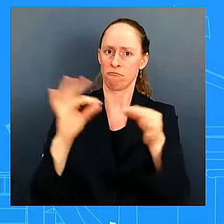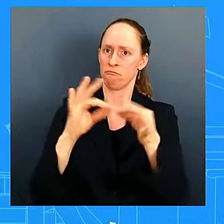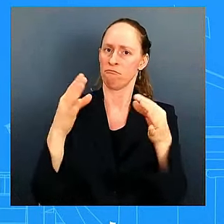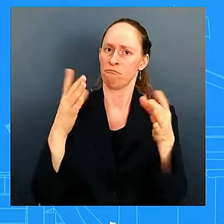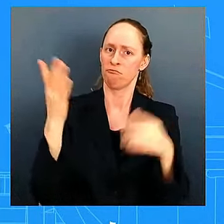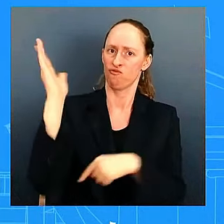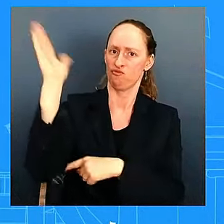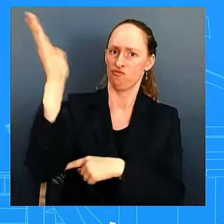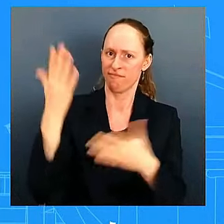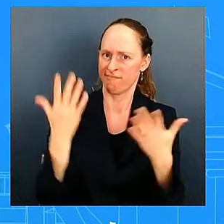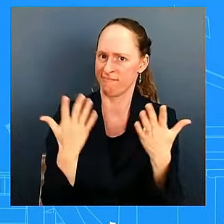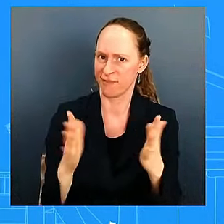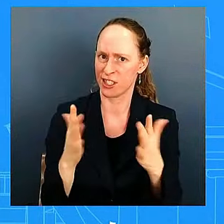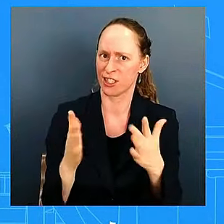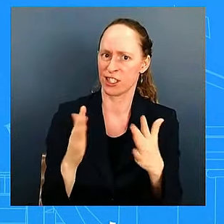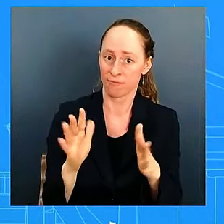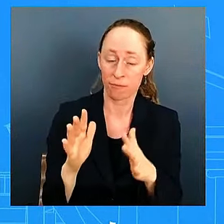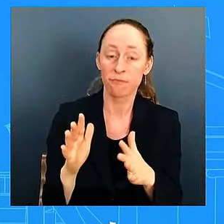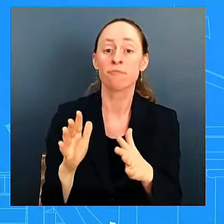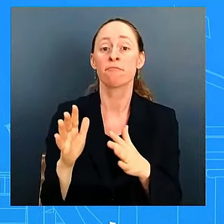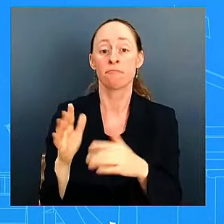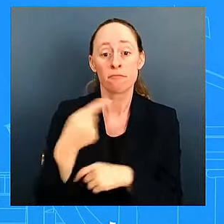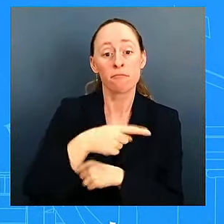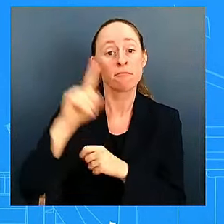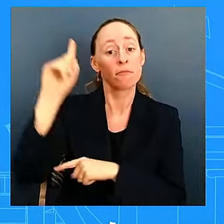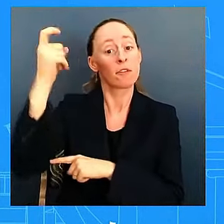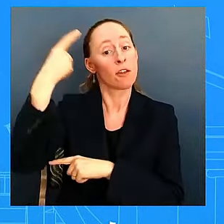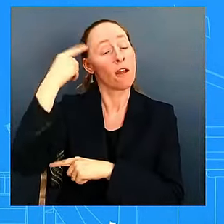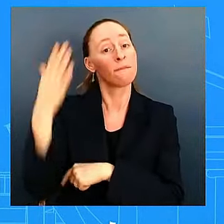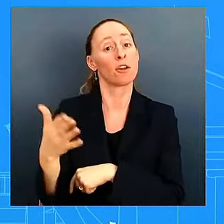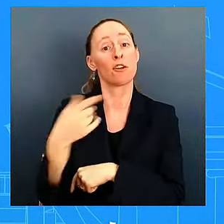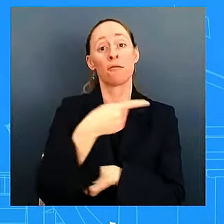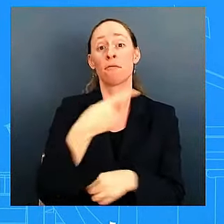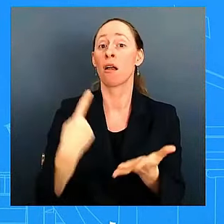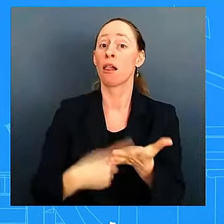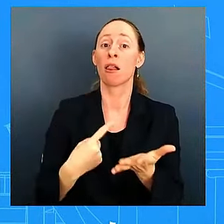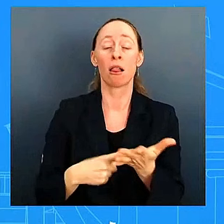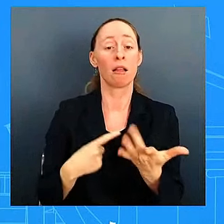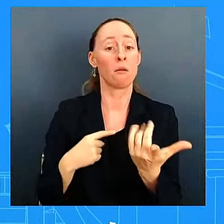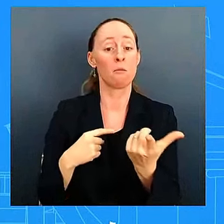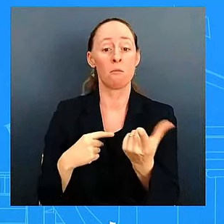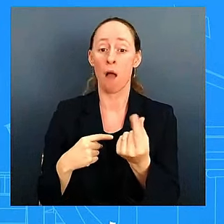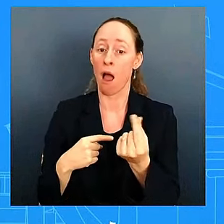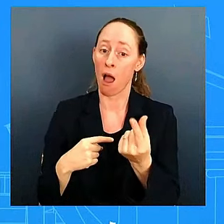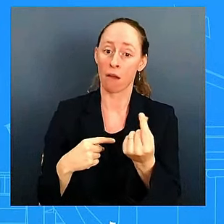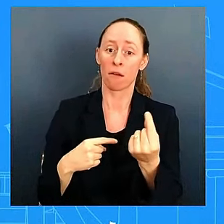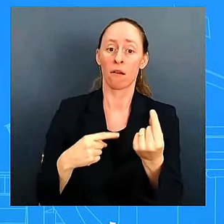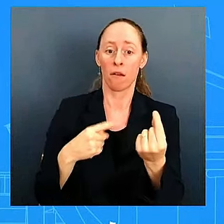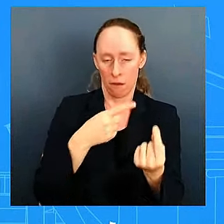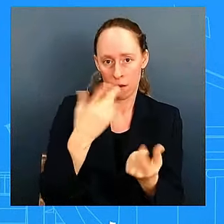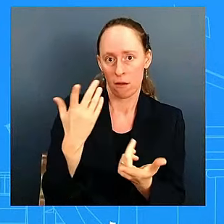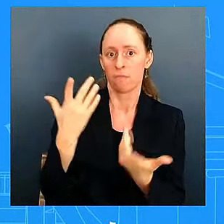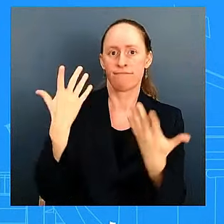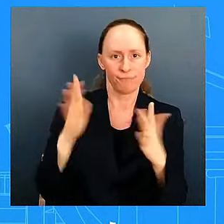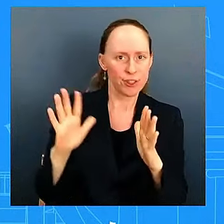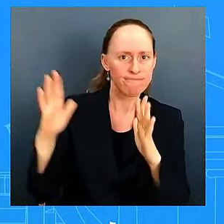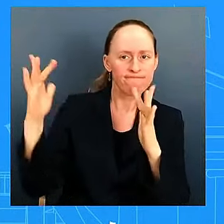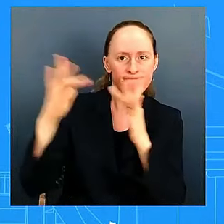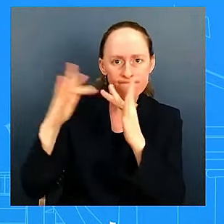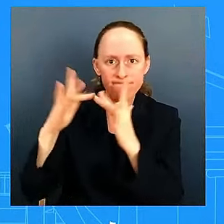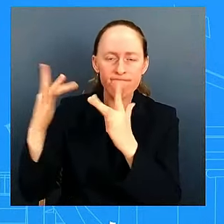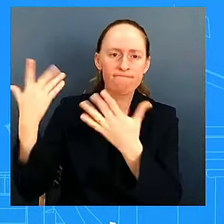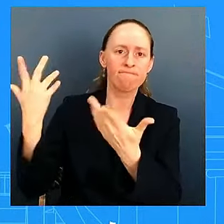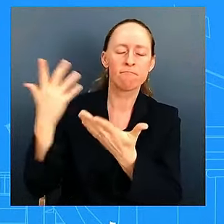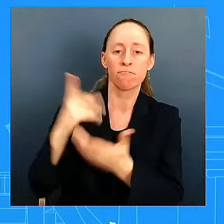kemp has stated today that he spoke to the president and appreciated the offer of all the help the president has offered anything you need so if the